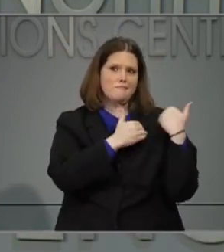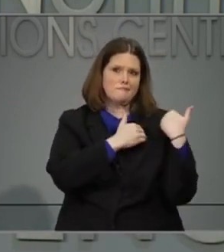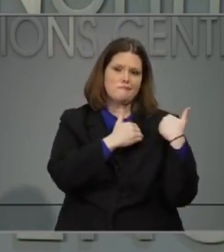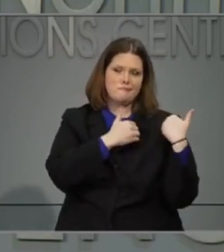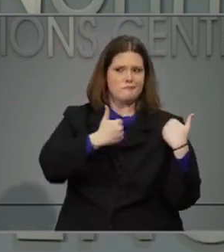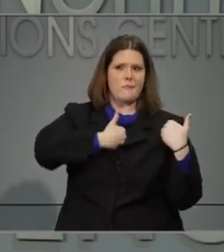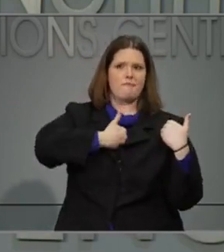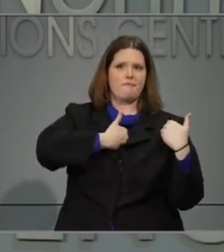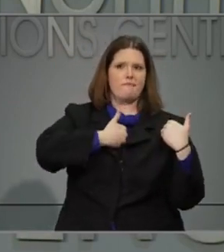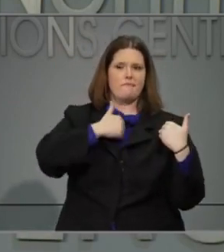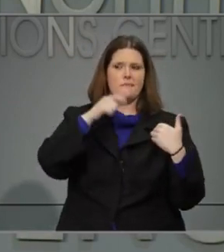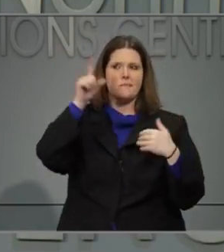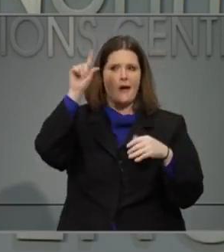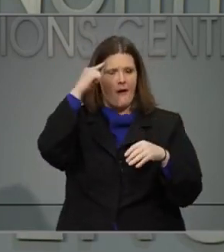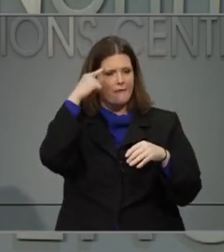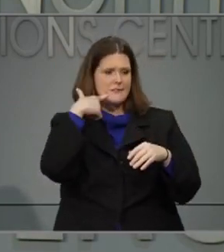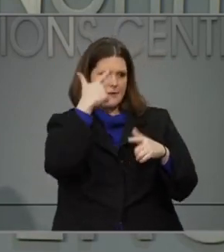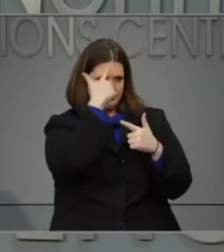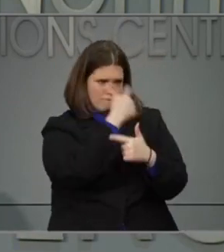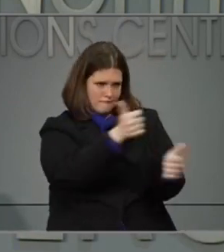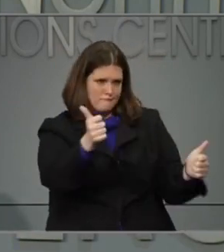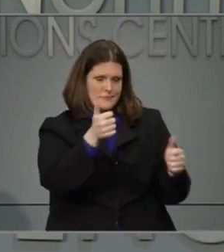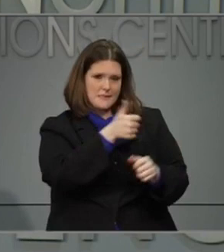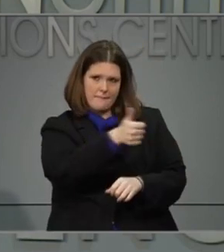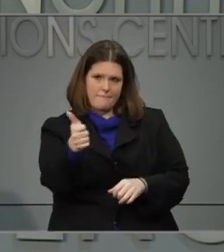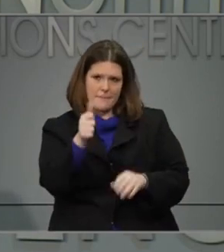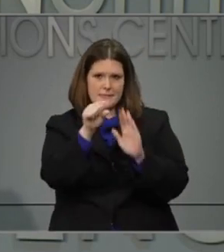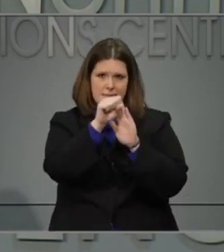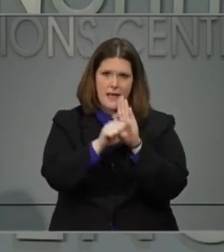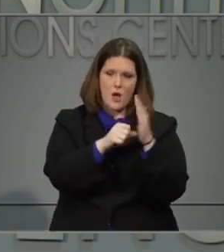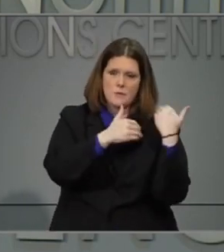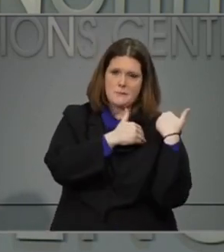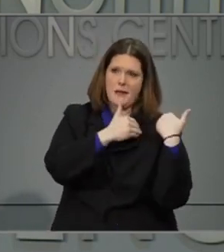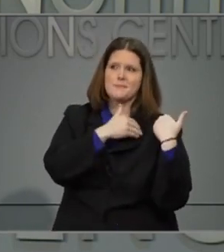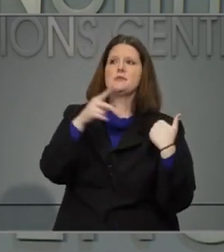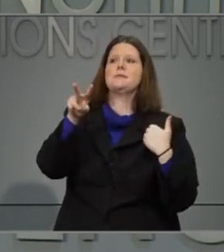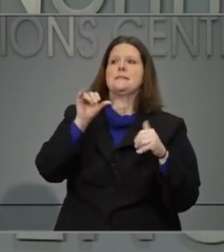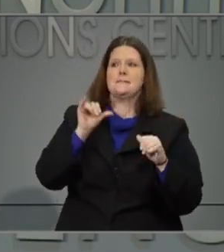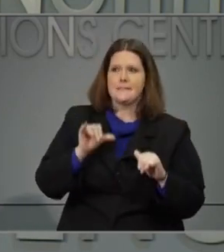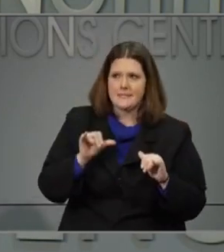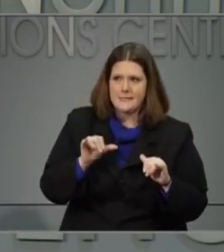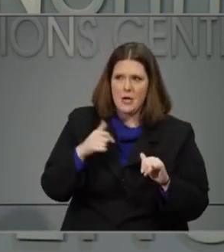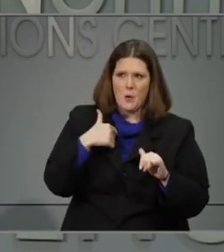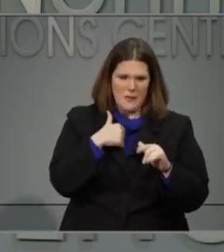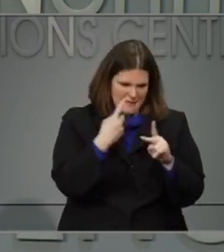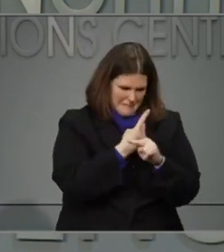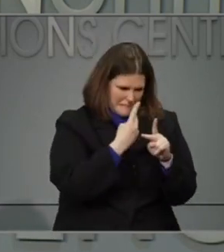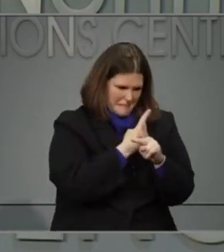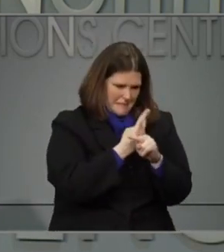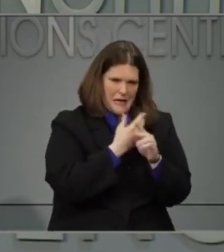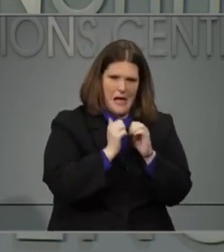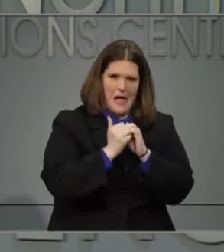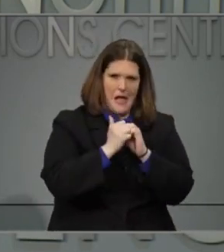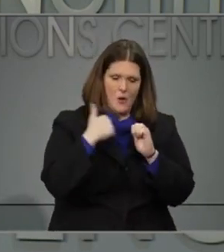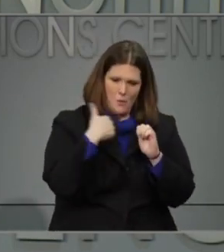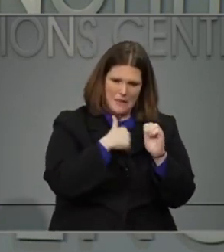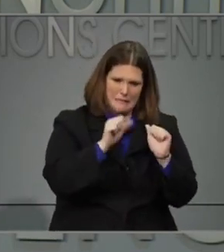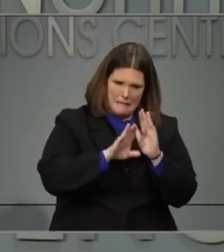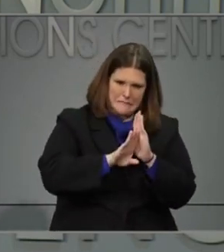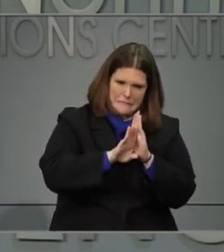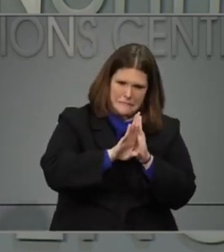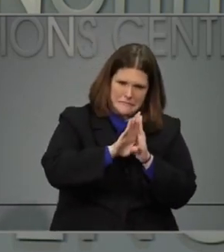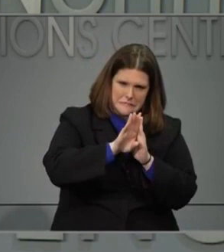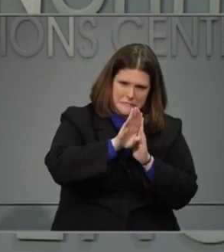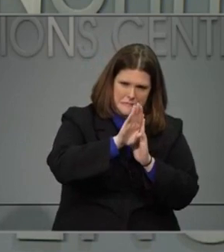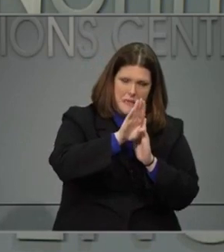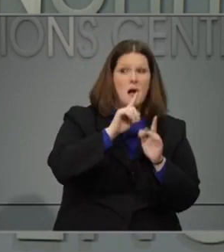get, and we realized that and have been working on it since that time. We'll take as much federal help as